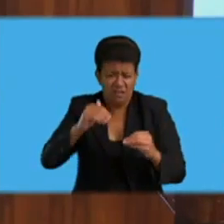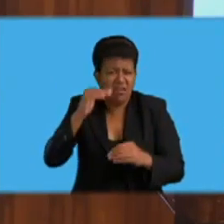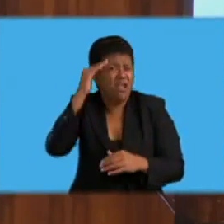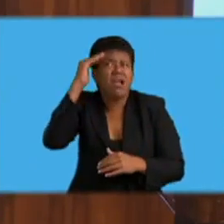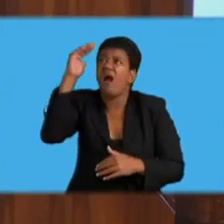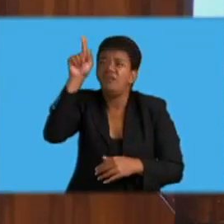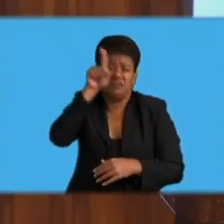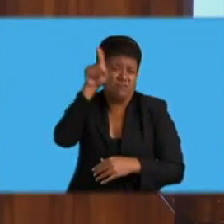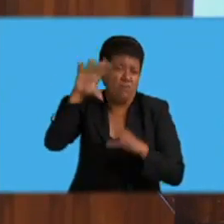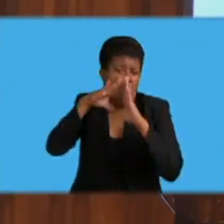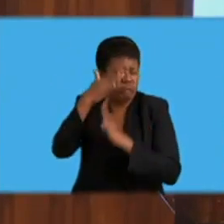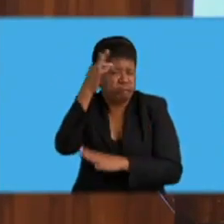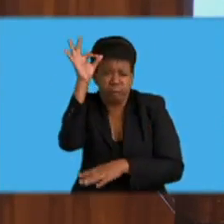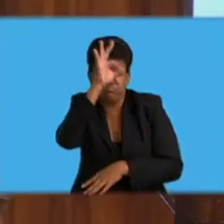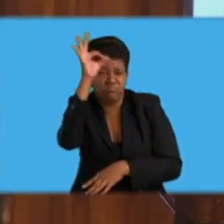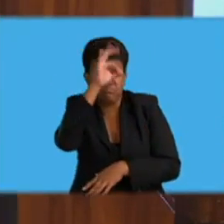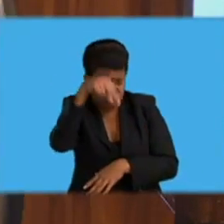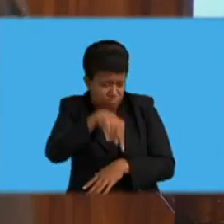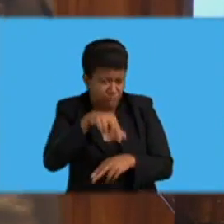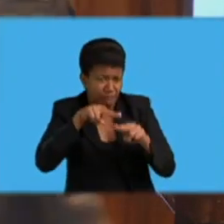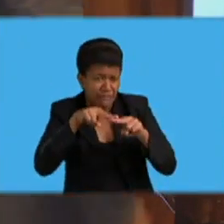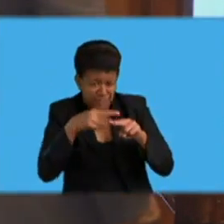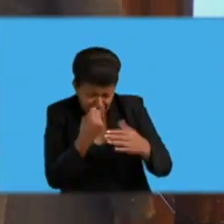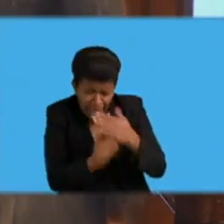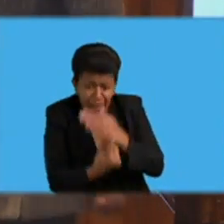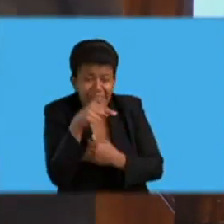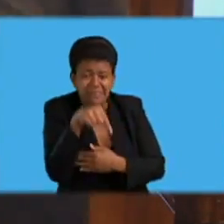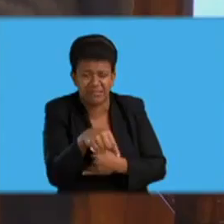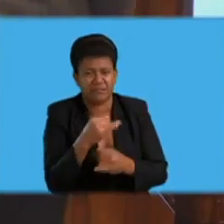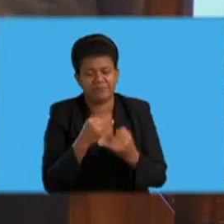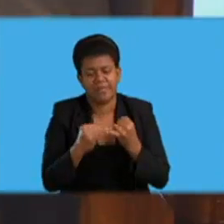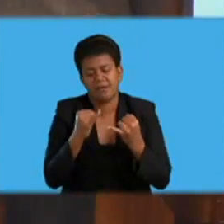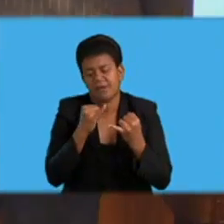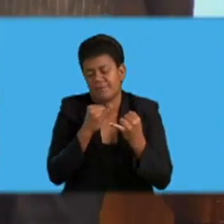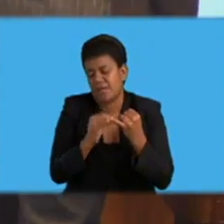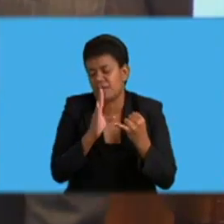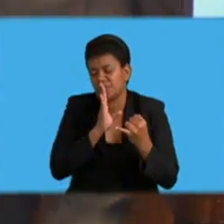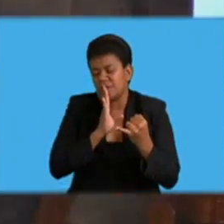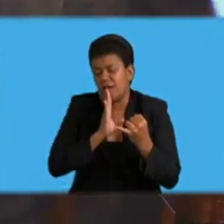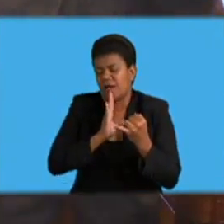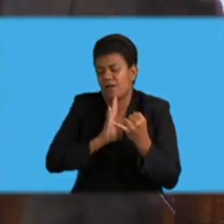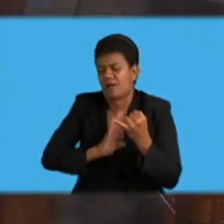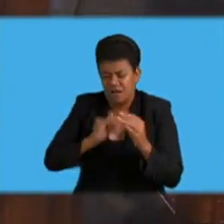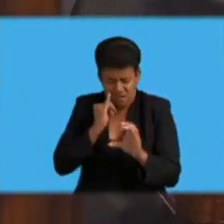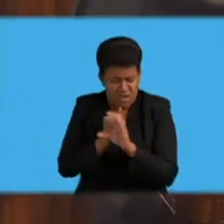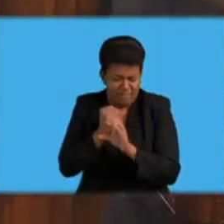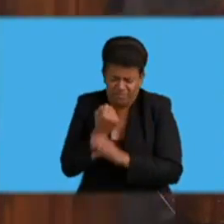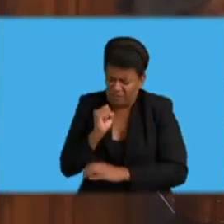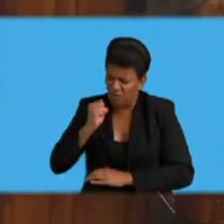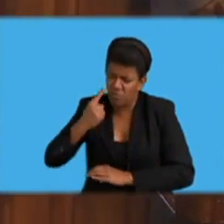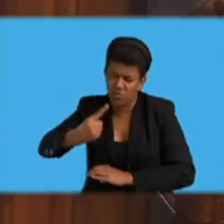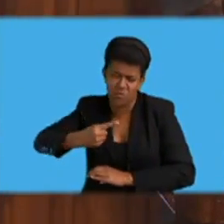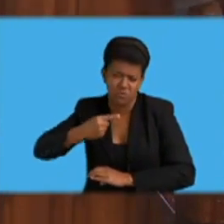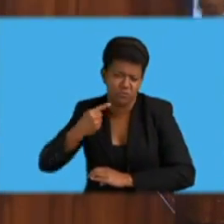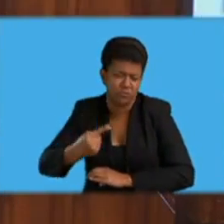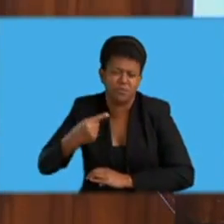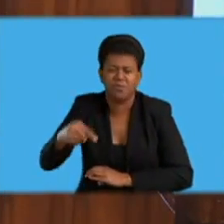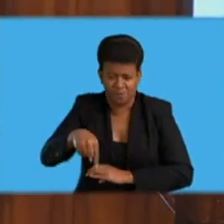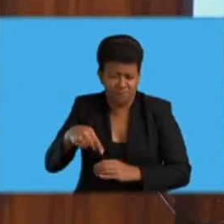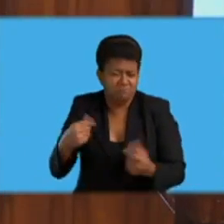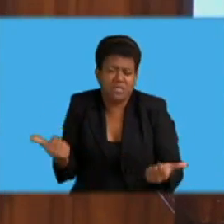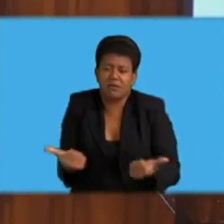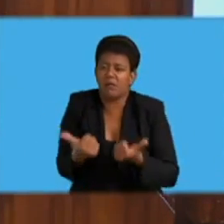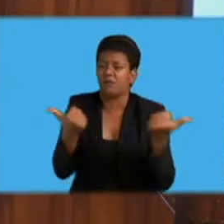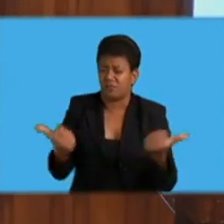was going on. The sad truth is that sexual offenses continue to live in our midst with children exposed to